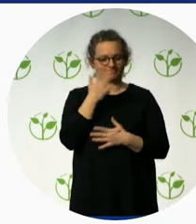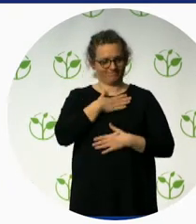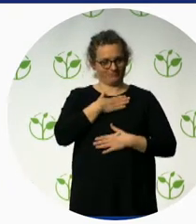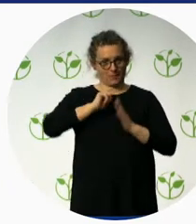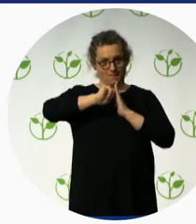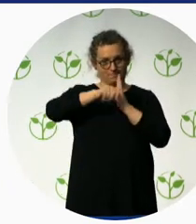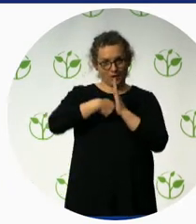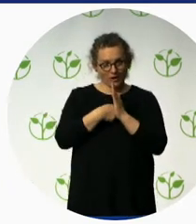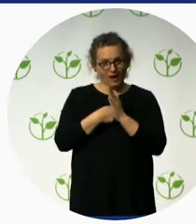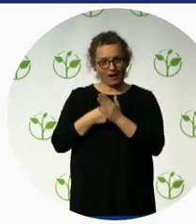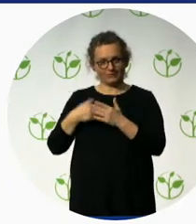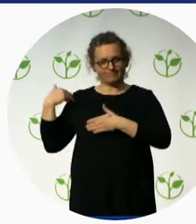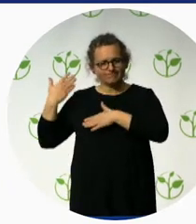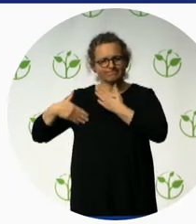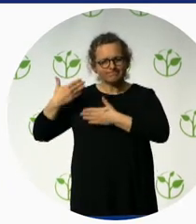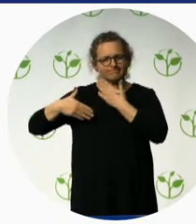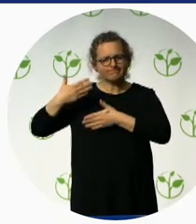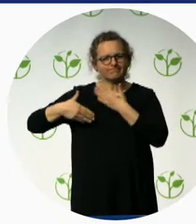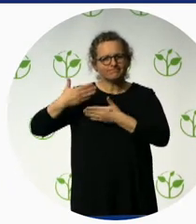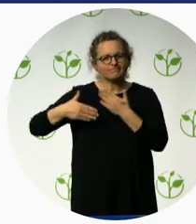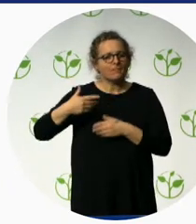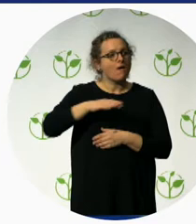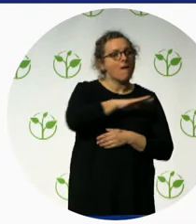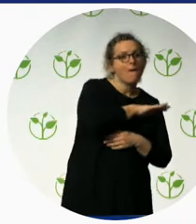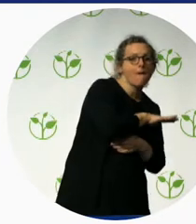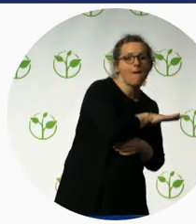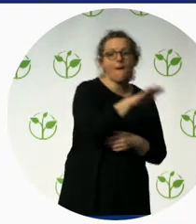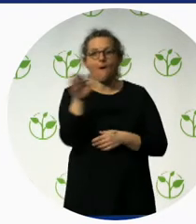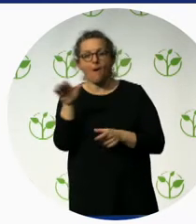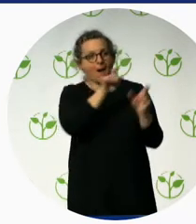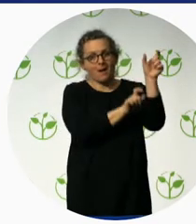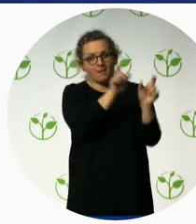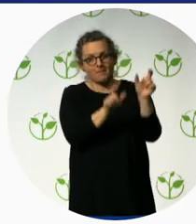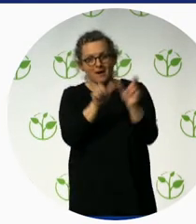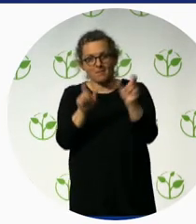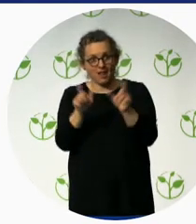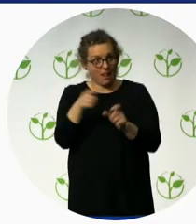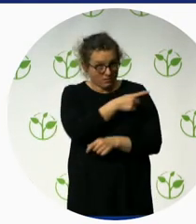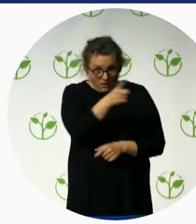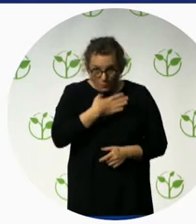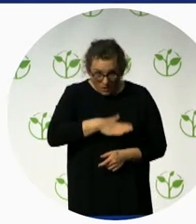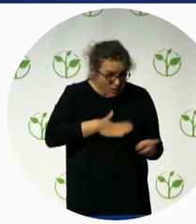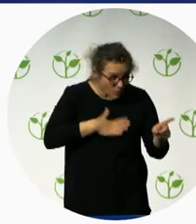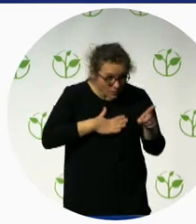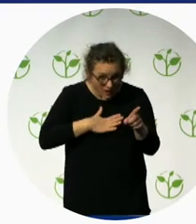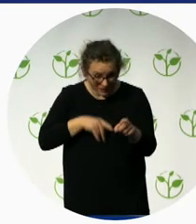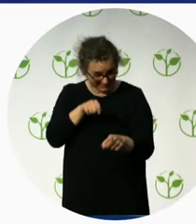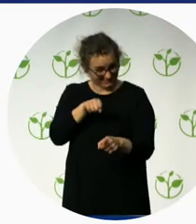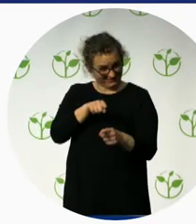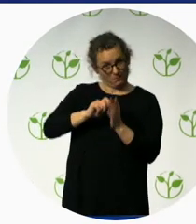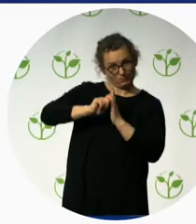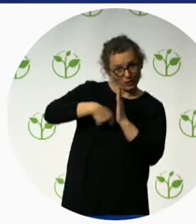the will of all stakeholders to go into implementation. How we did this? We did this by